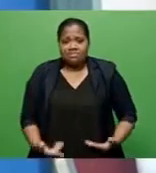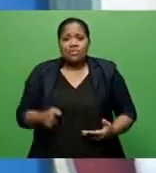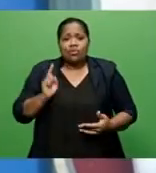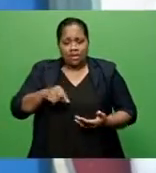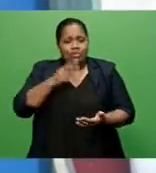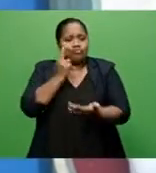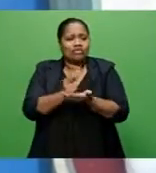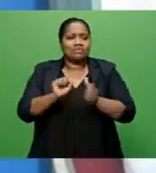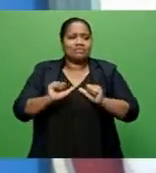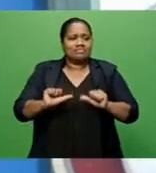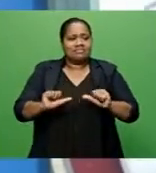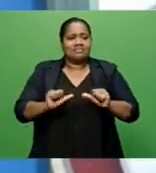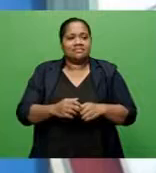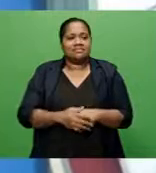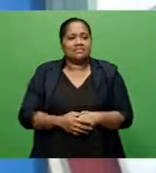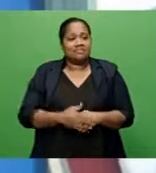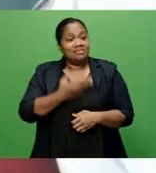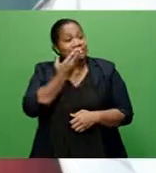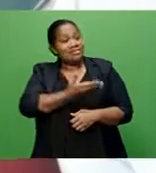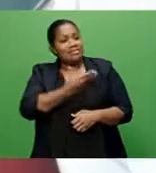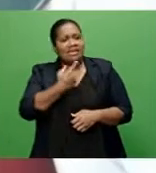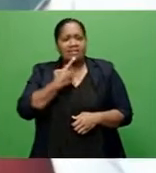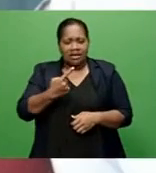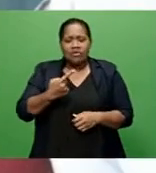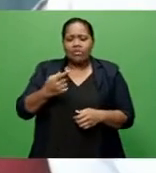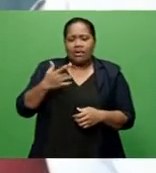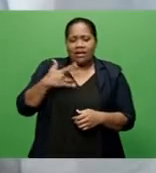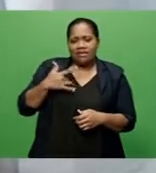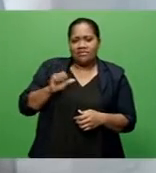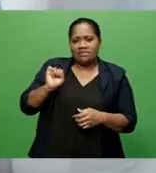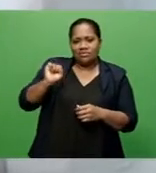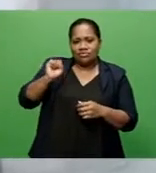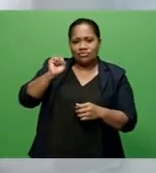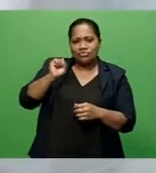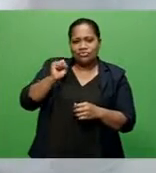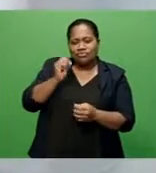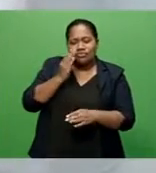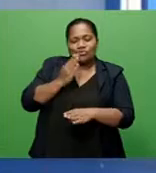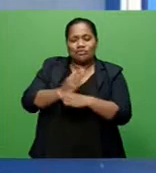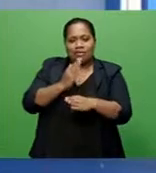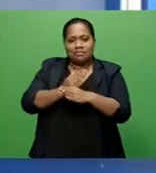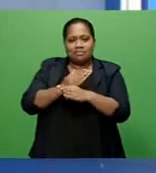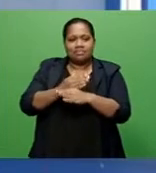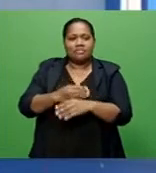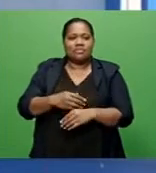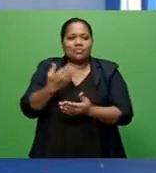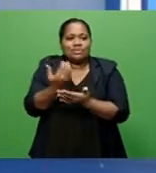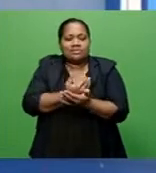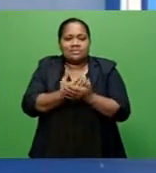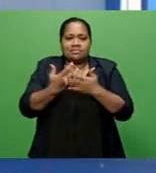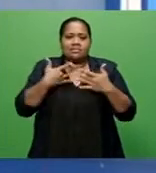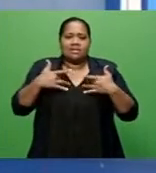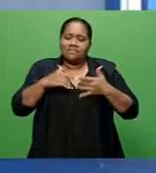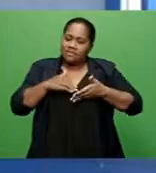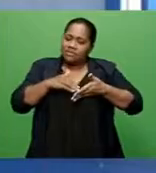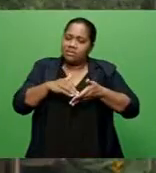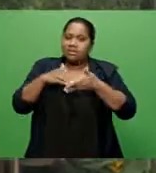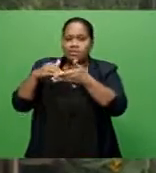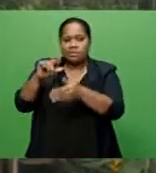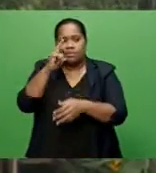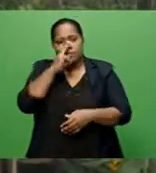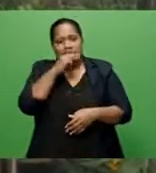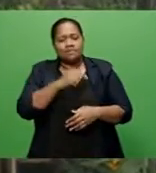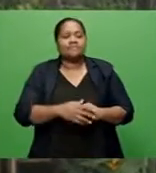he says he's living his dream job, saving lives and helping people. I went throughout the community just to imagine that I